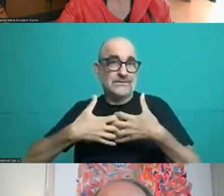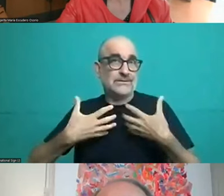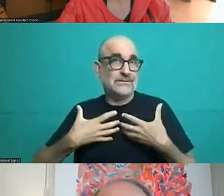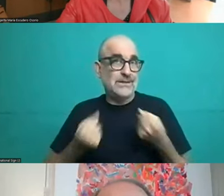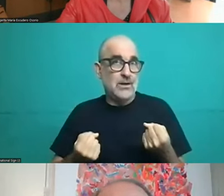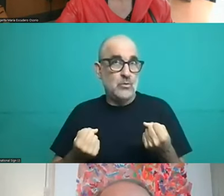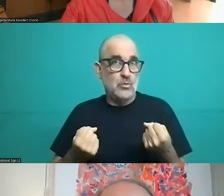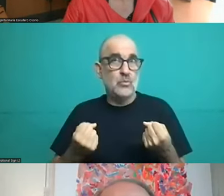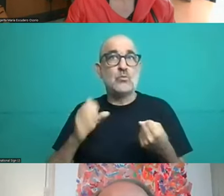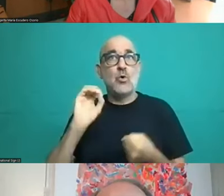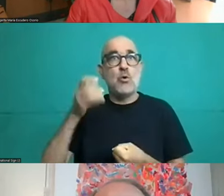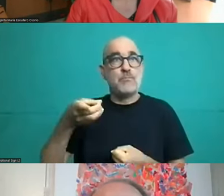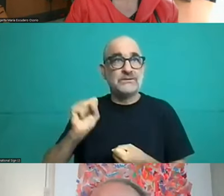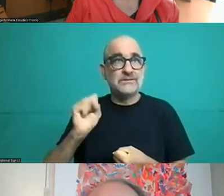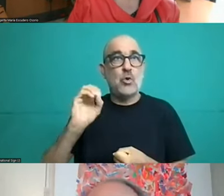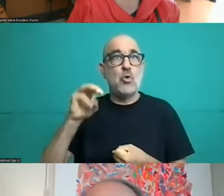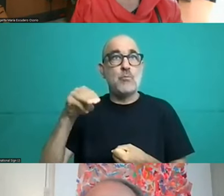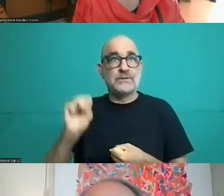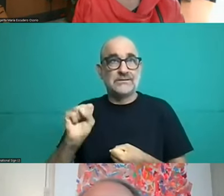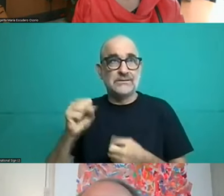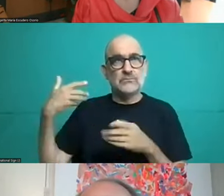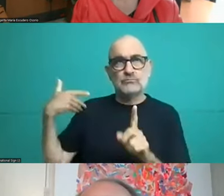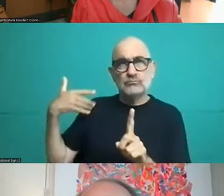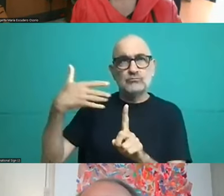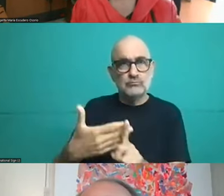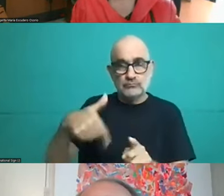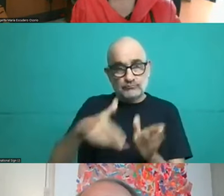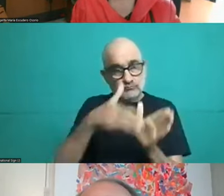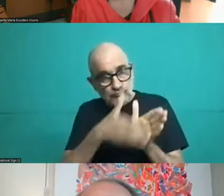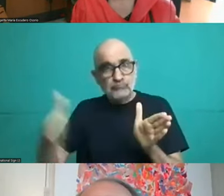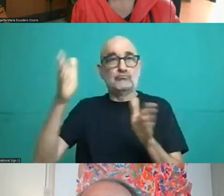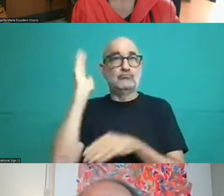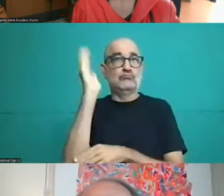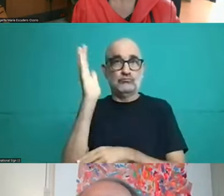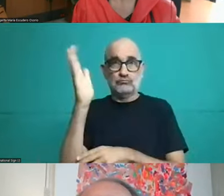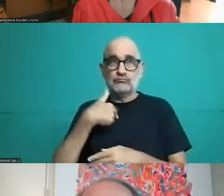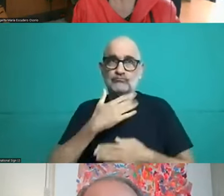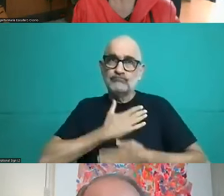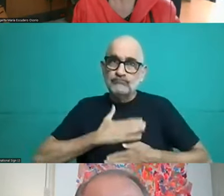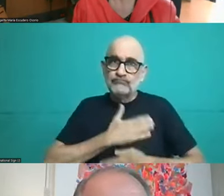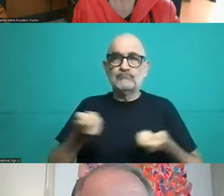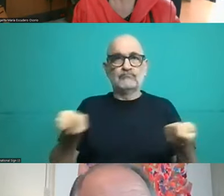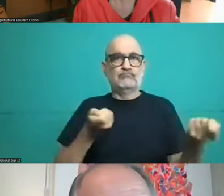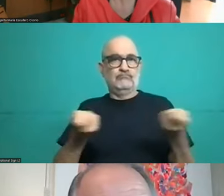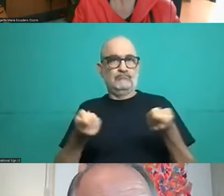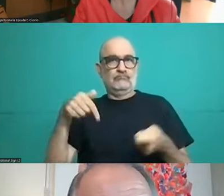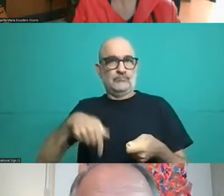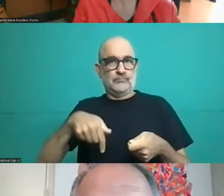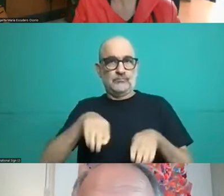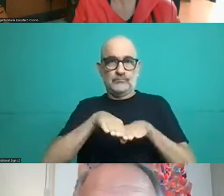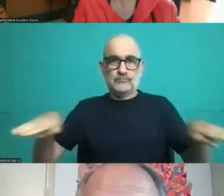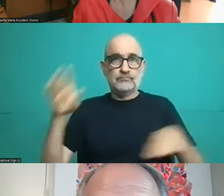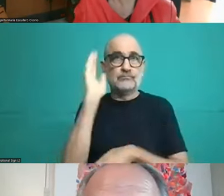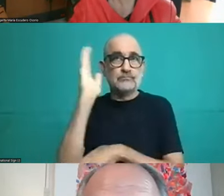OPS OMS and I will Bajao and I will be the moderator of this very